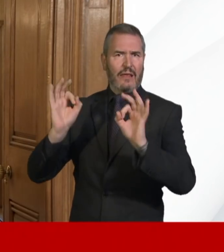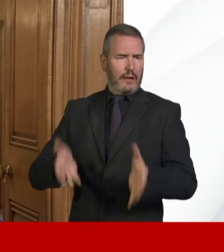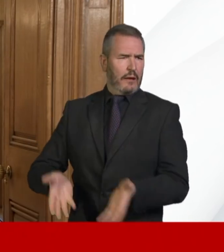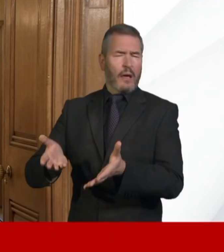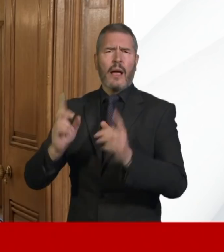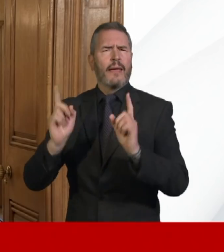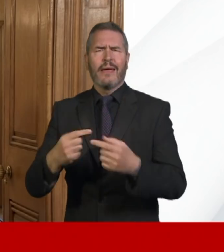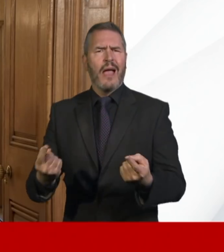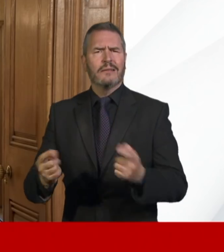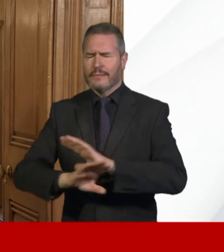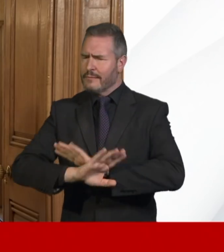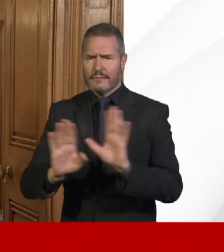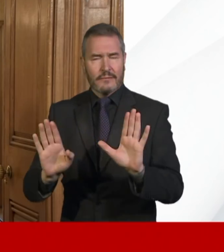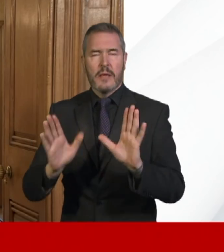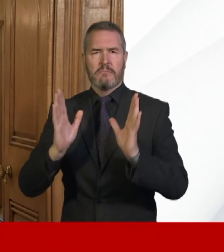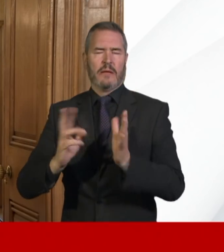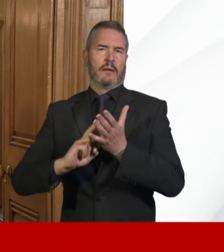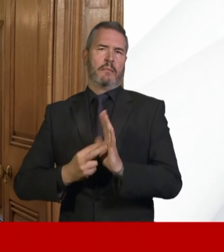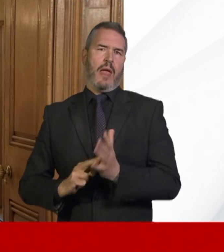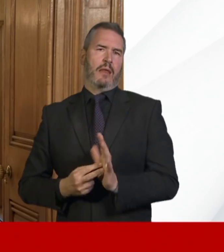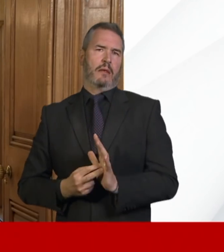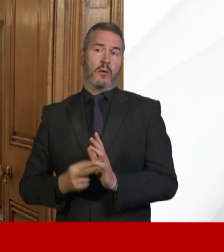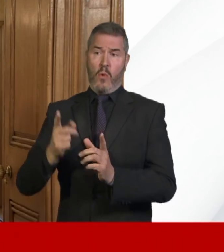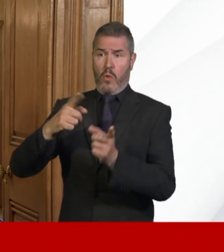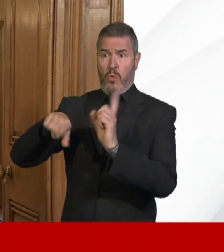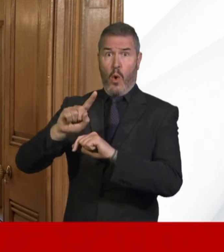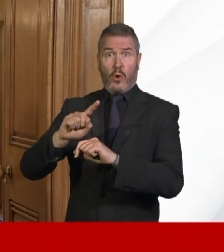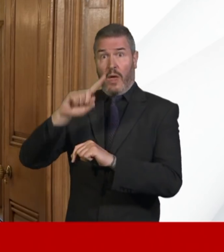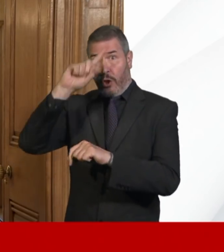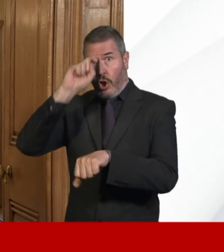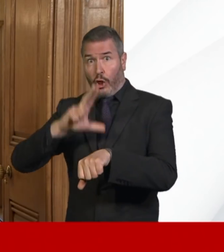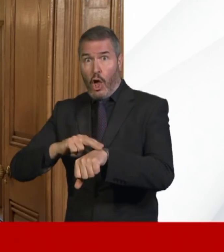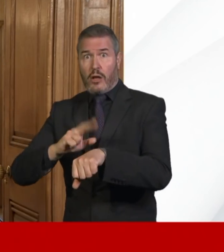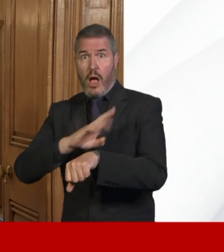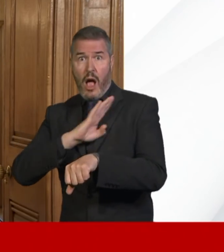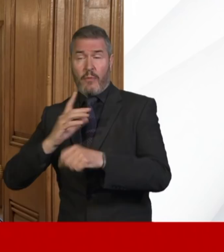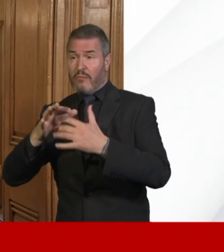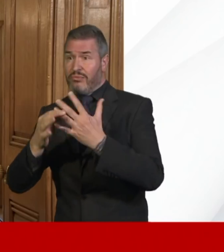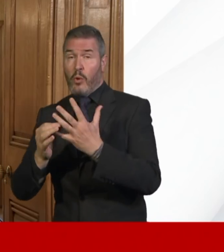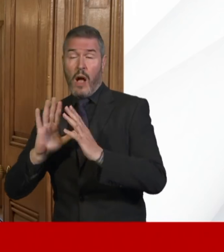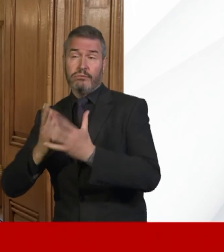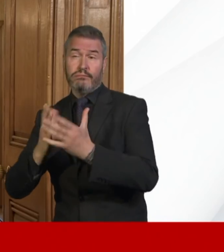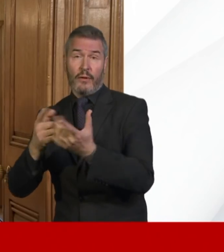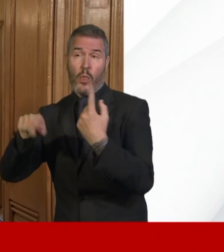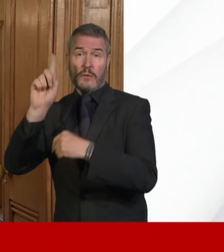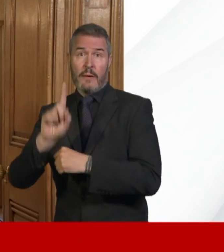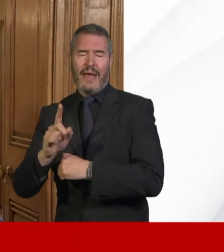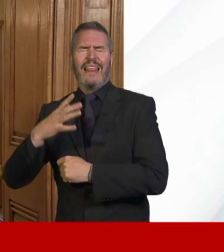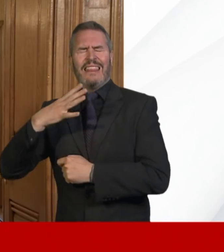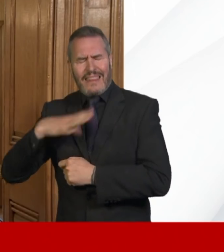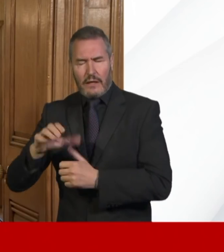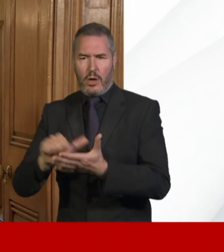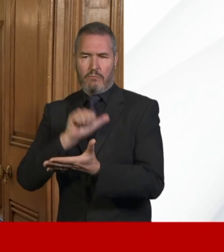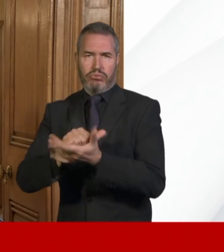have a clear plan to ensure that those serving this country at this time have the right equipment.